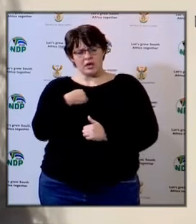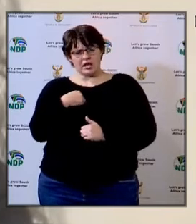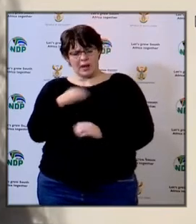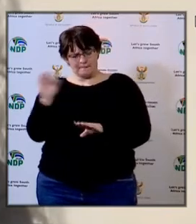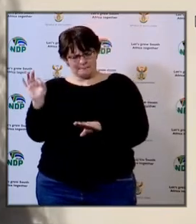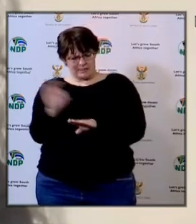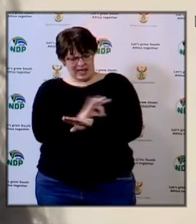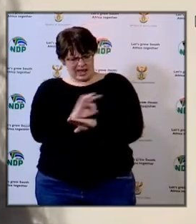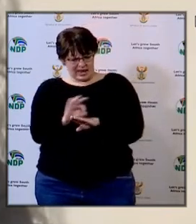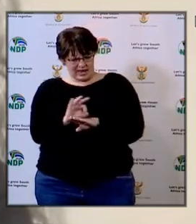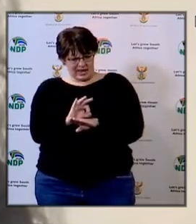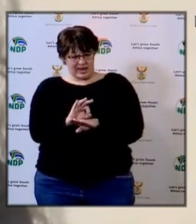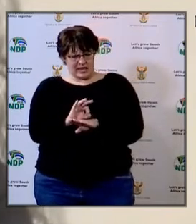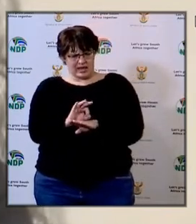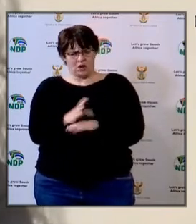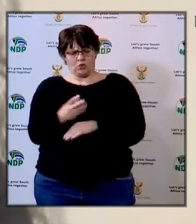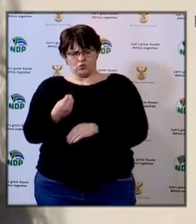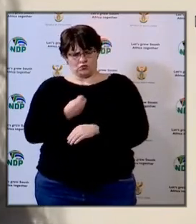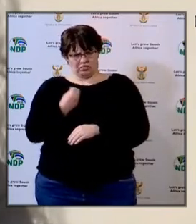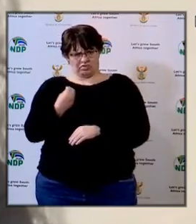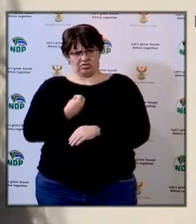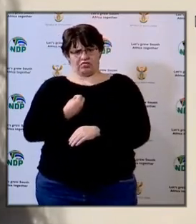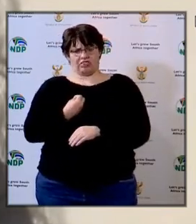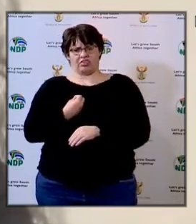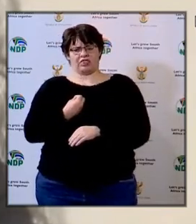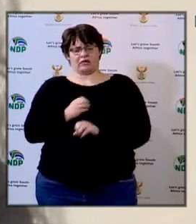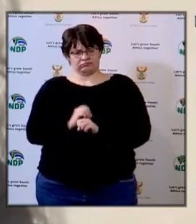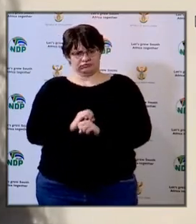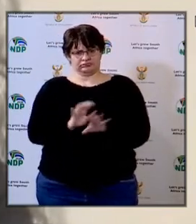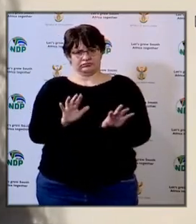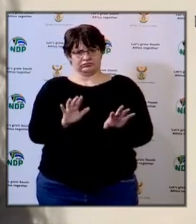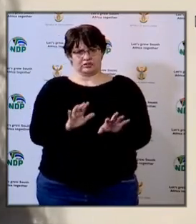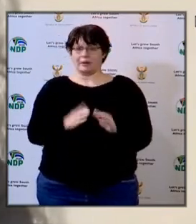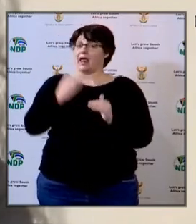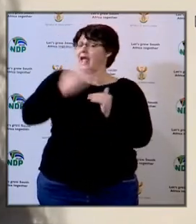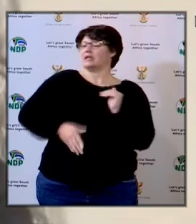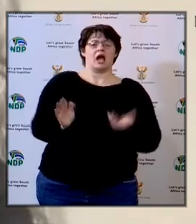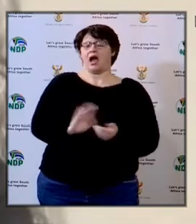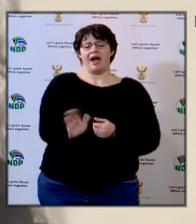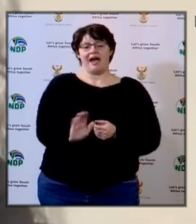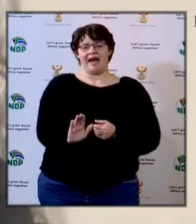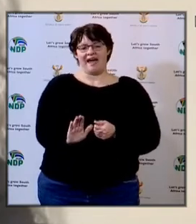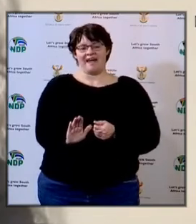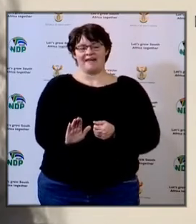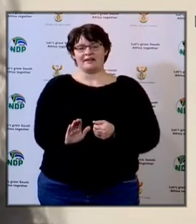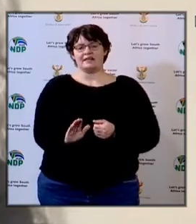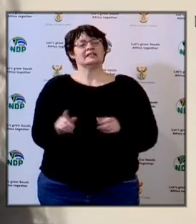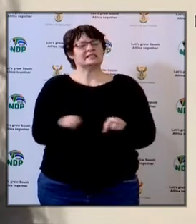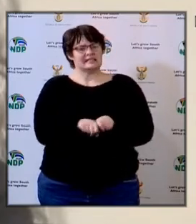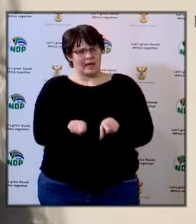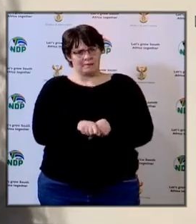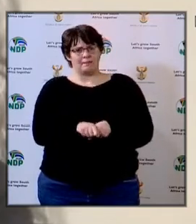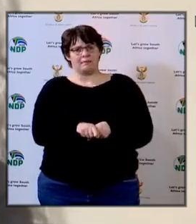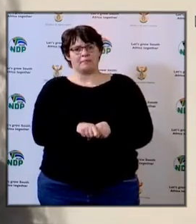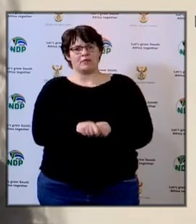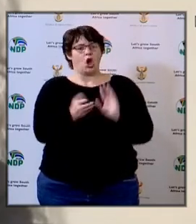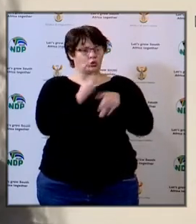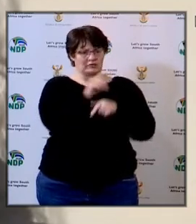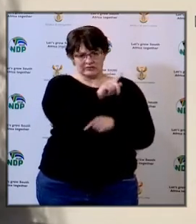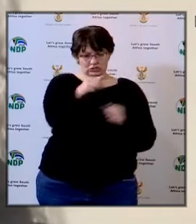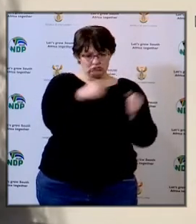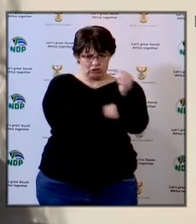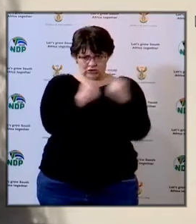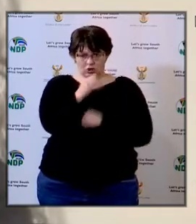plan is to release the youth brigades we really believe it's not the end we can provide we can also receive support from community